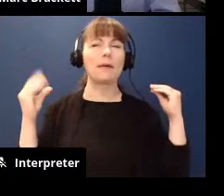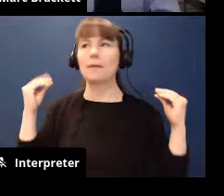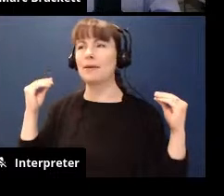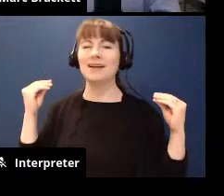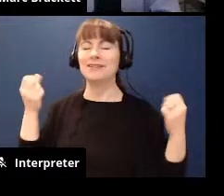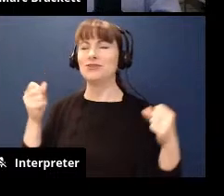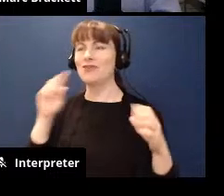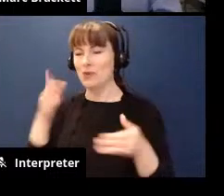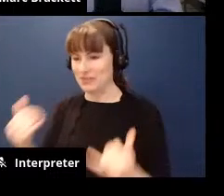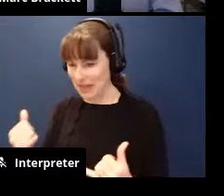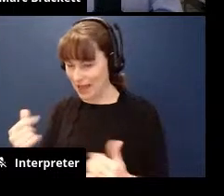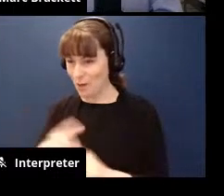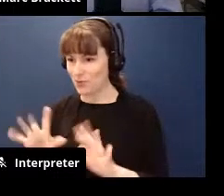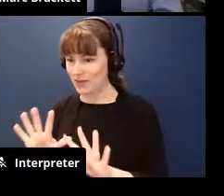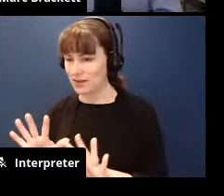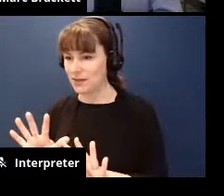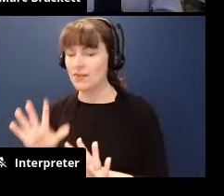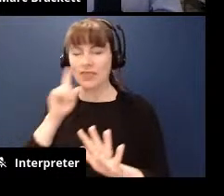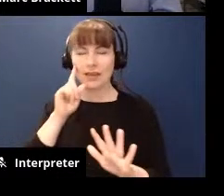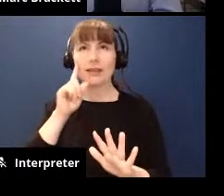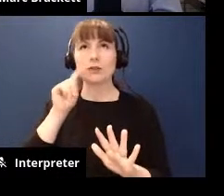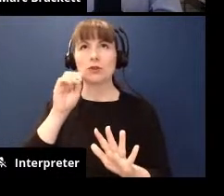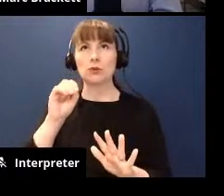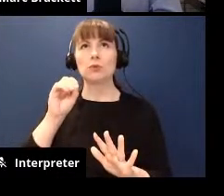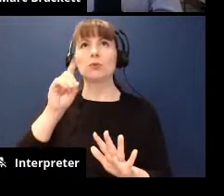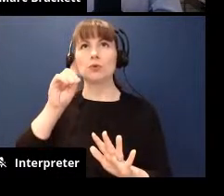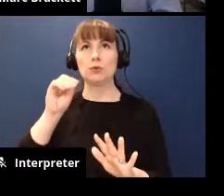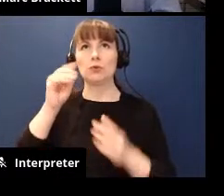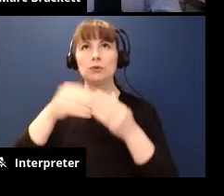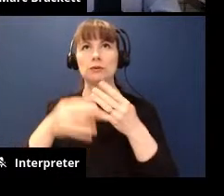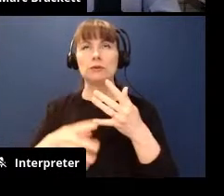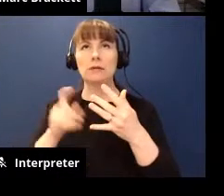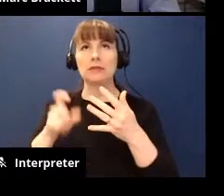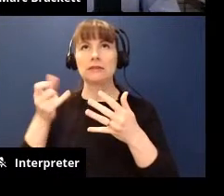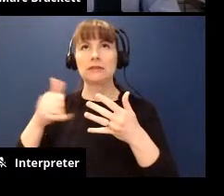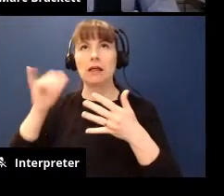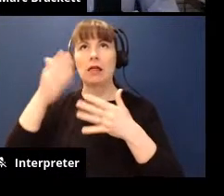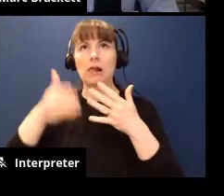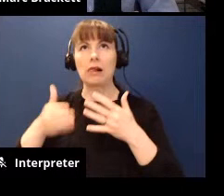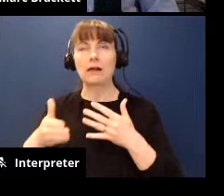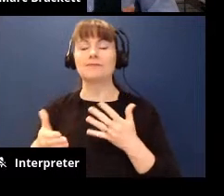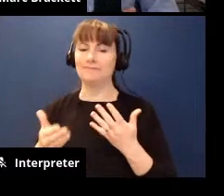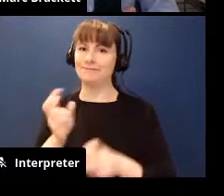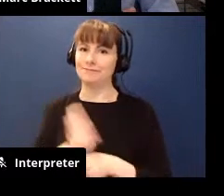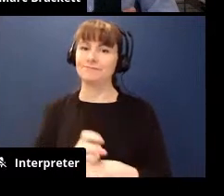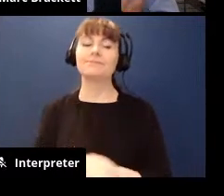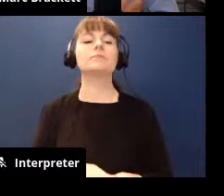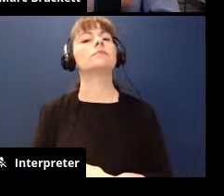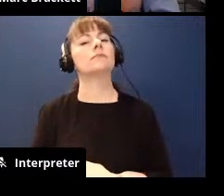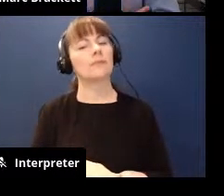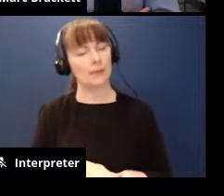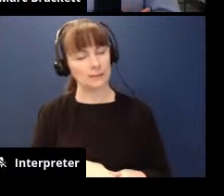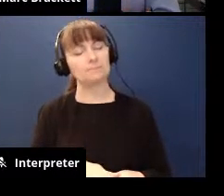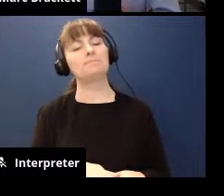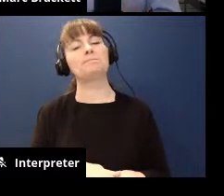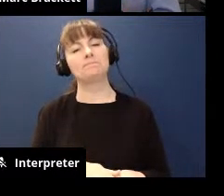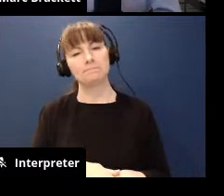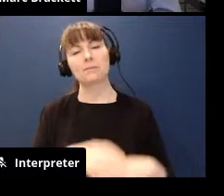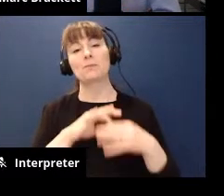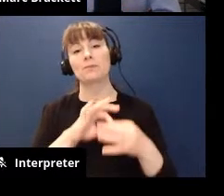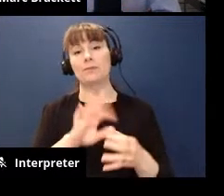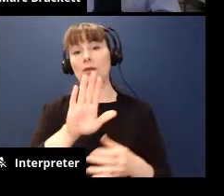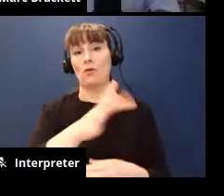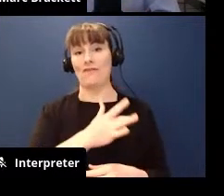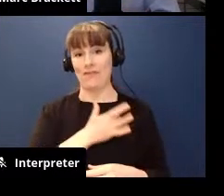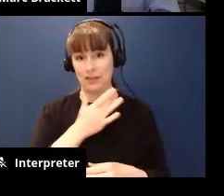on the now but also thinking about my to-do list all the time so one thing you know related to your feelings in your in your